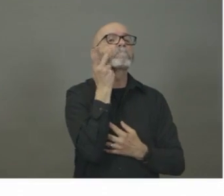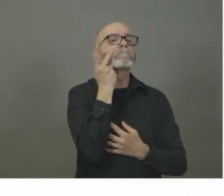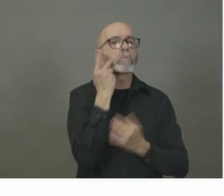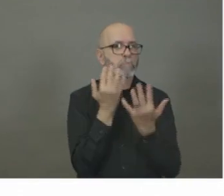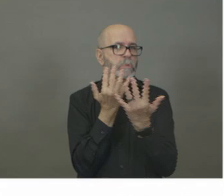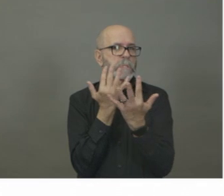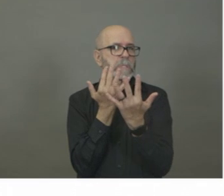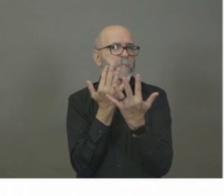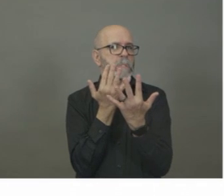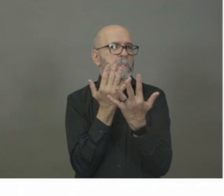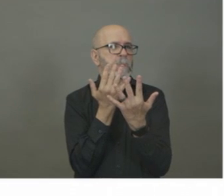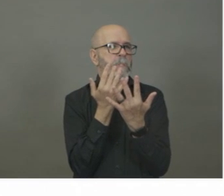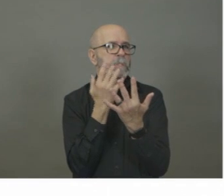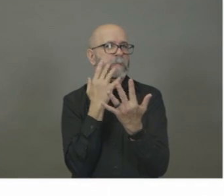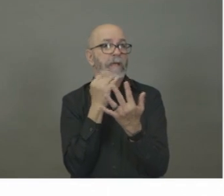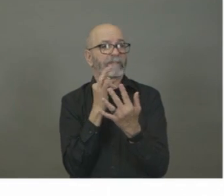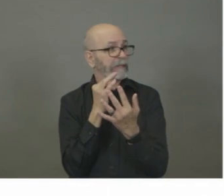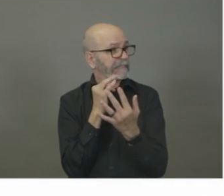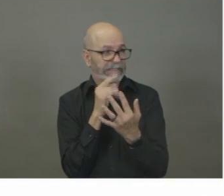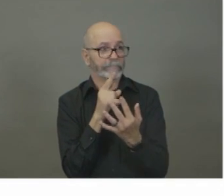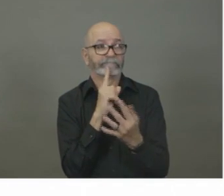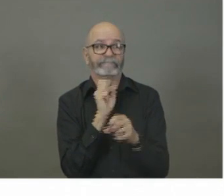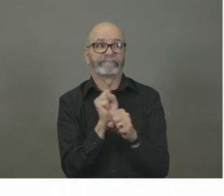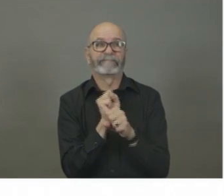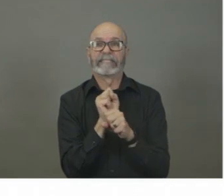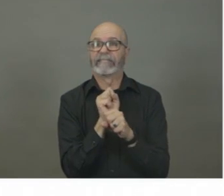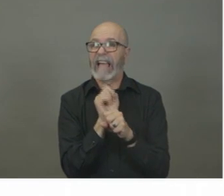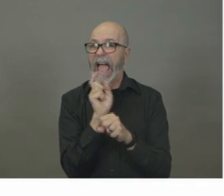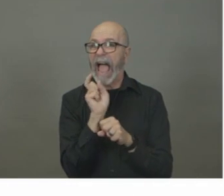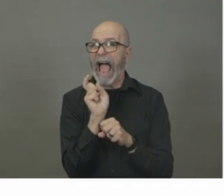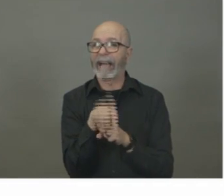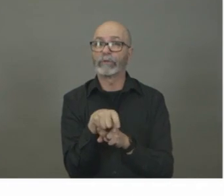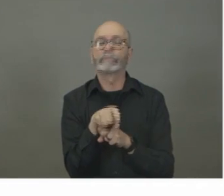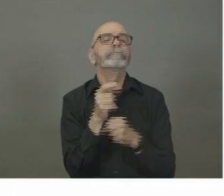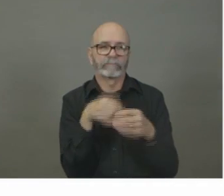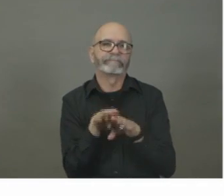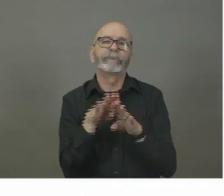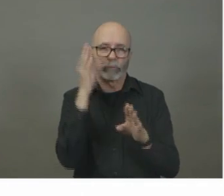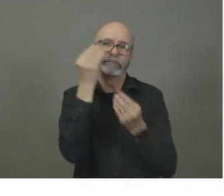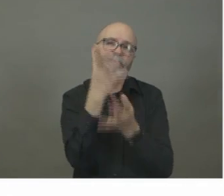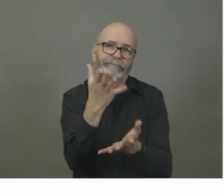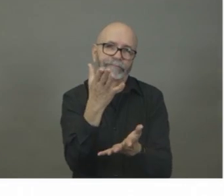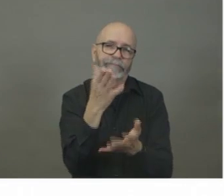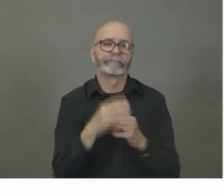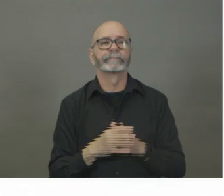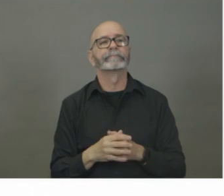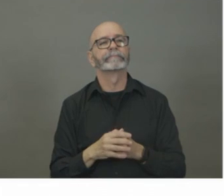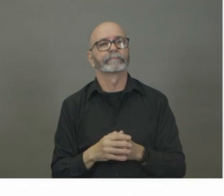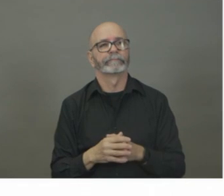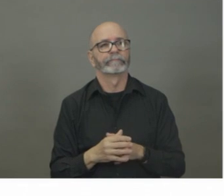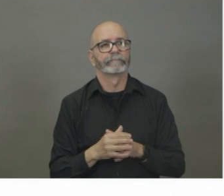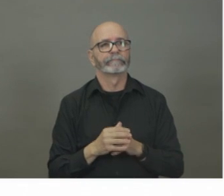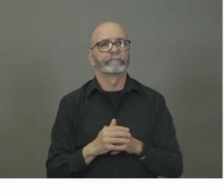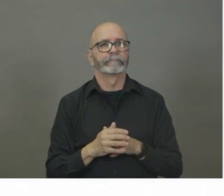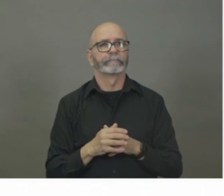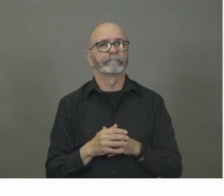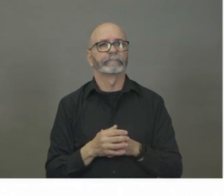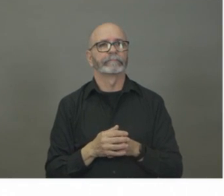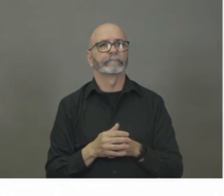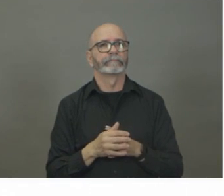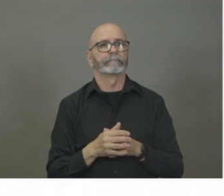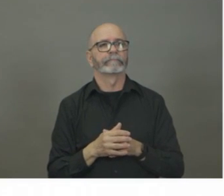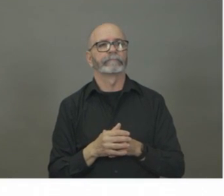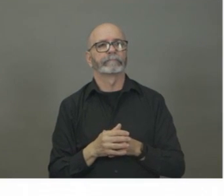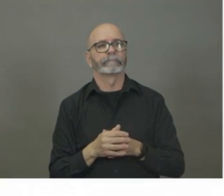that would be necessary in Nova Scotia. Uh, last question to Sean. One, those critical services, uh, that the government provides, uh,